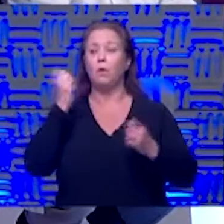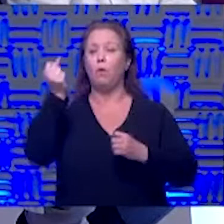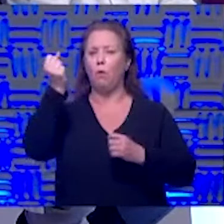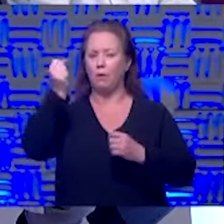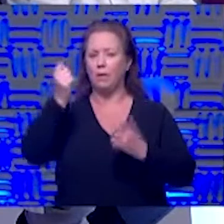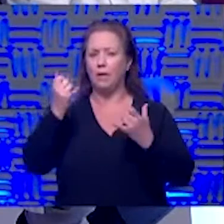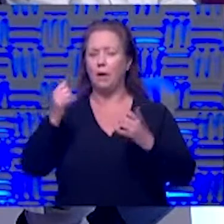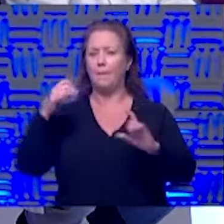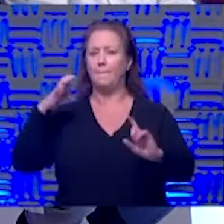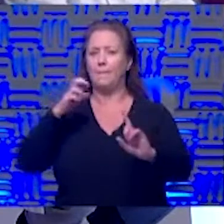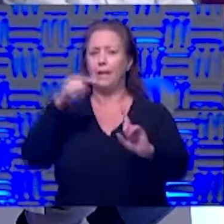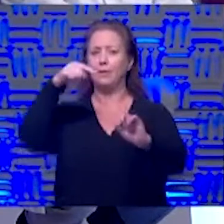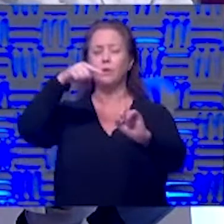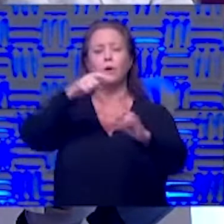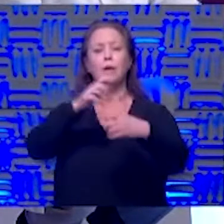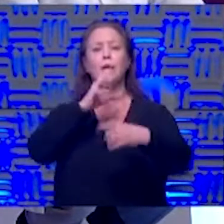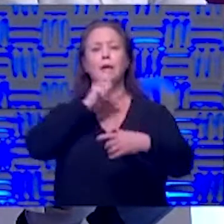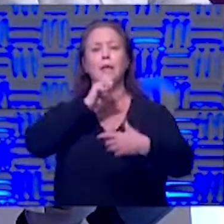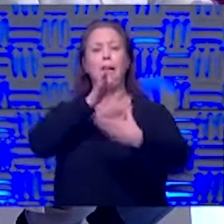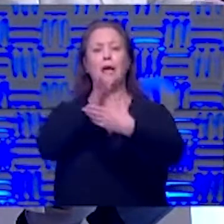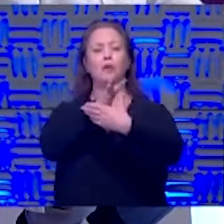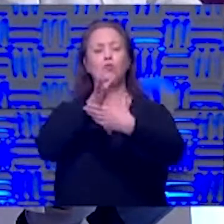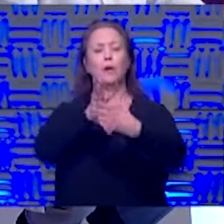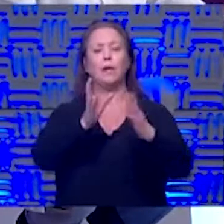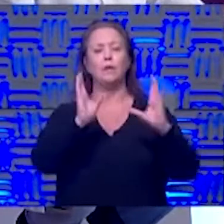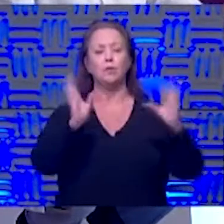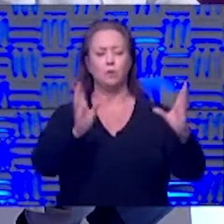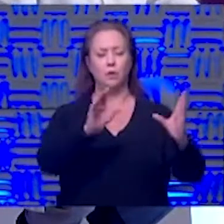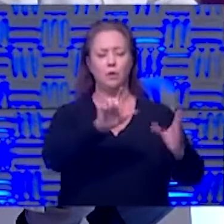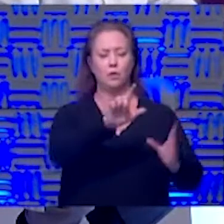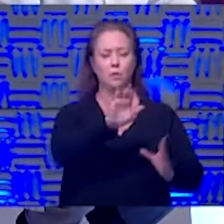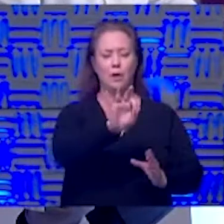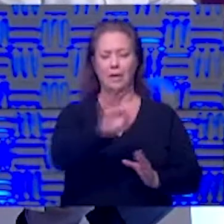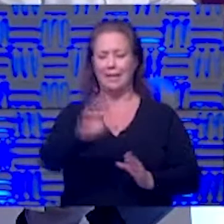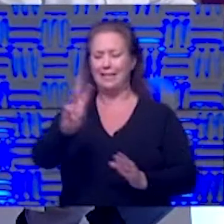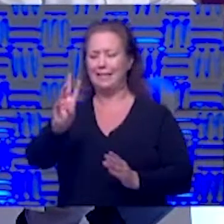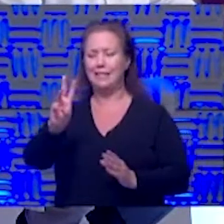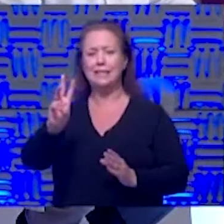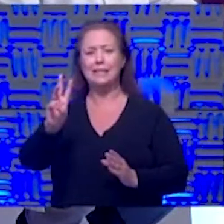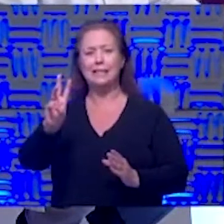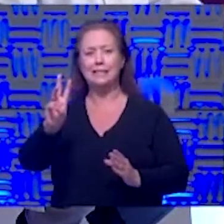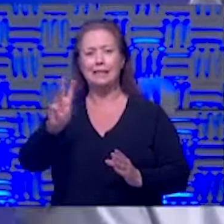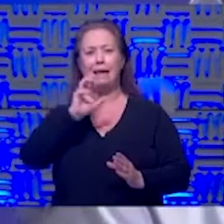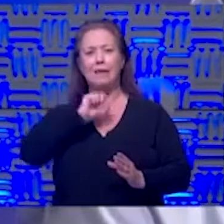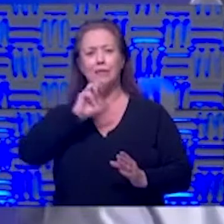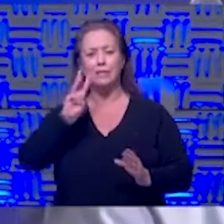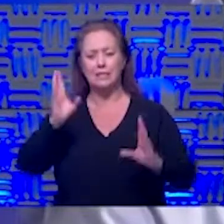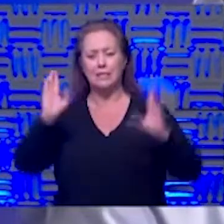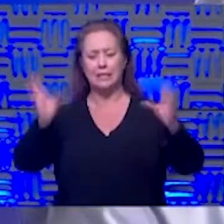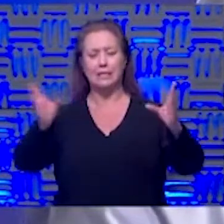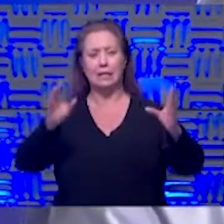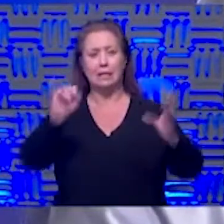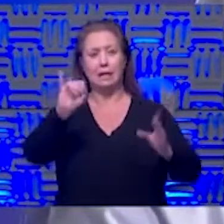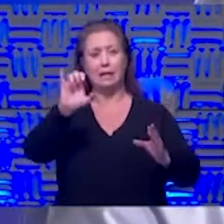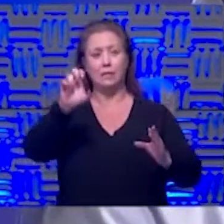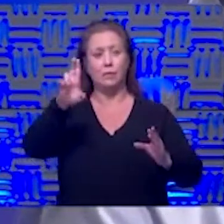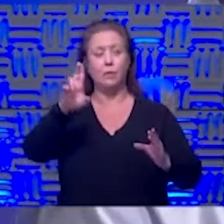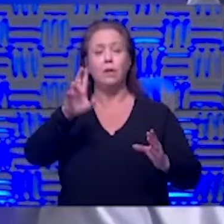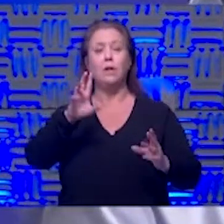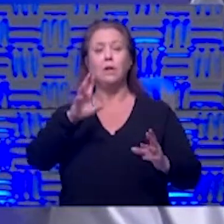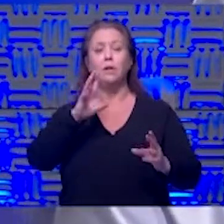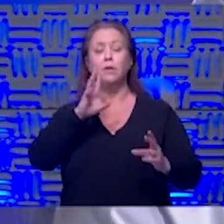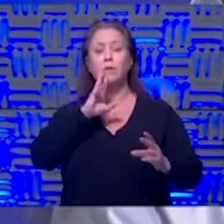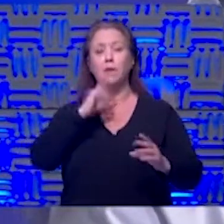point talking about the age range the 29 to 66 year old in the icu we should mention and we've talked about this before